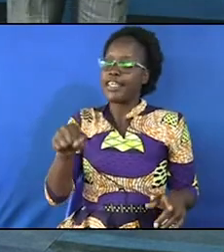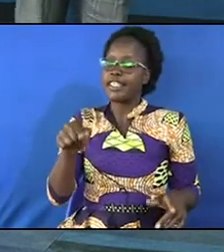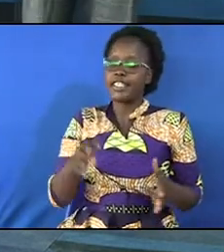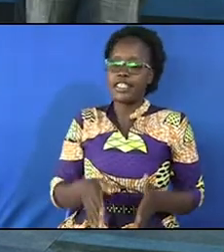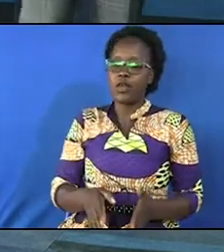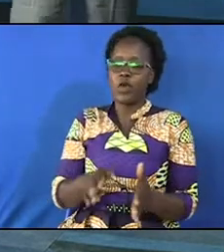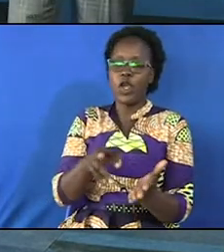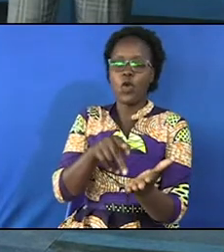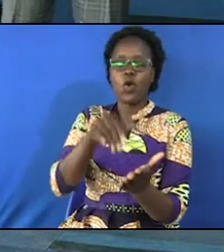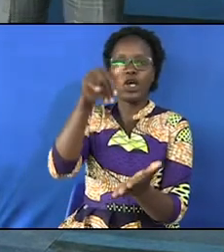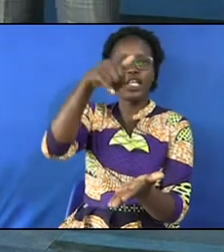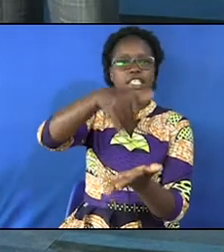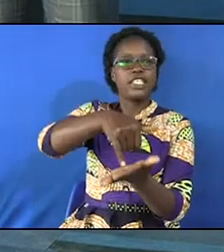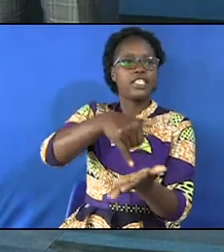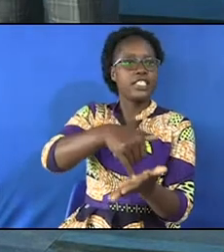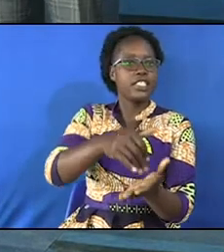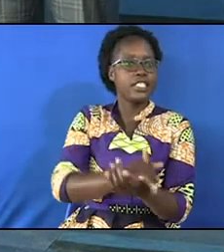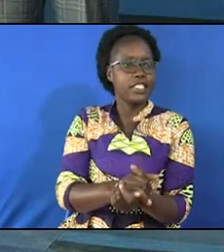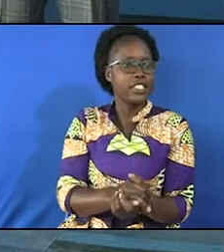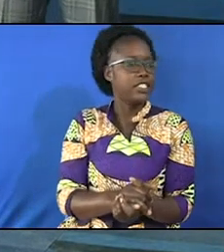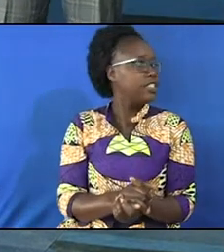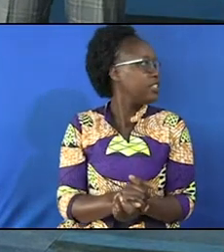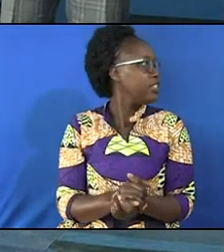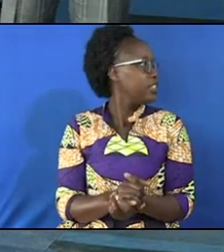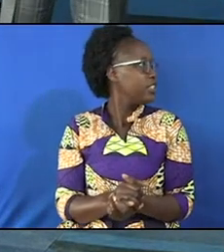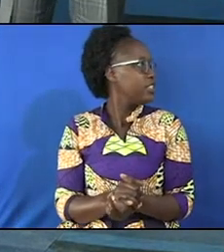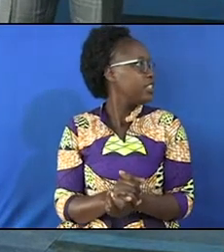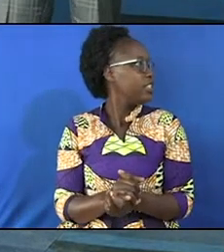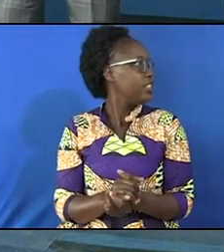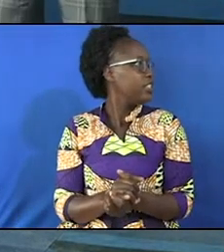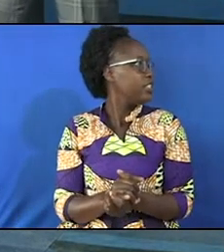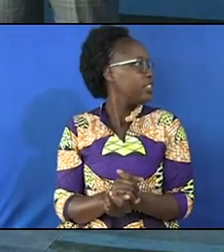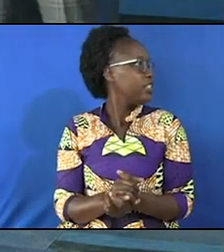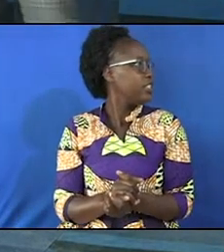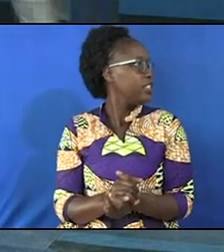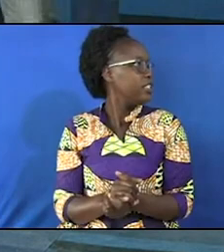walk in it okay you didn't get the context